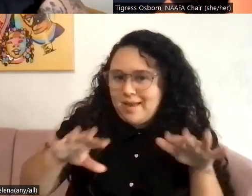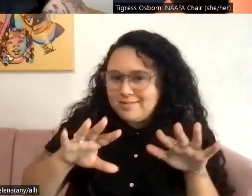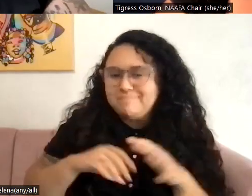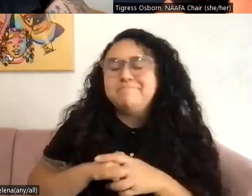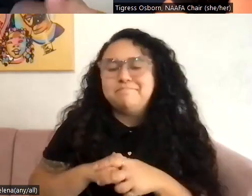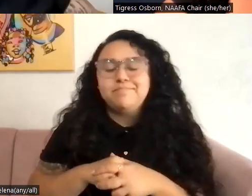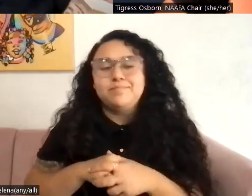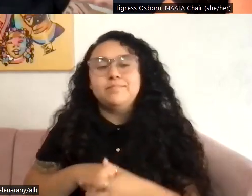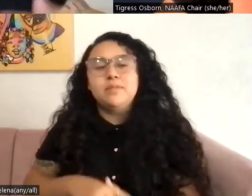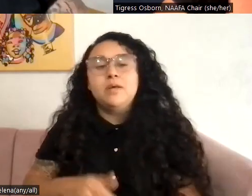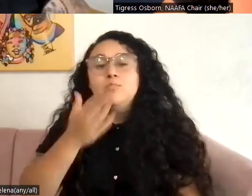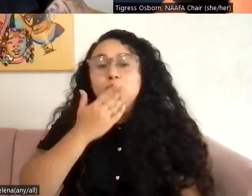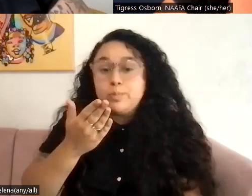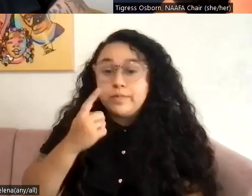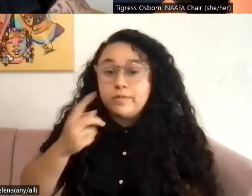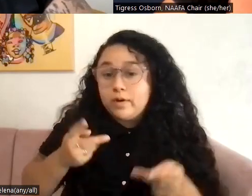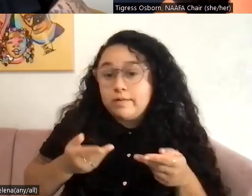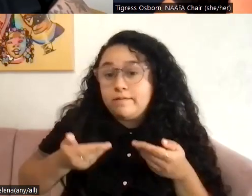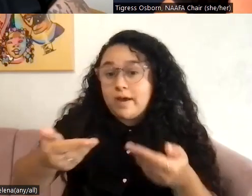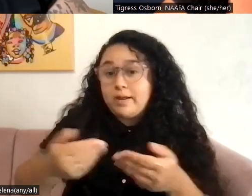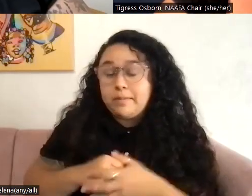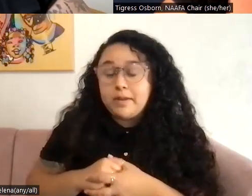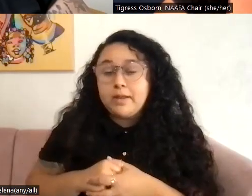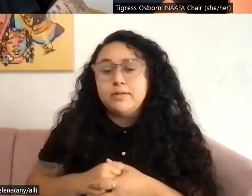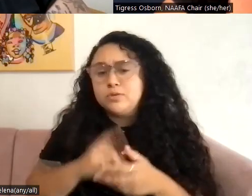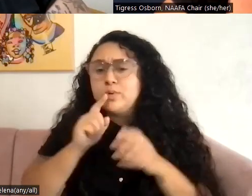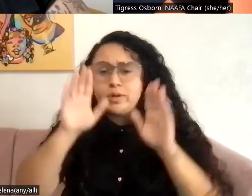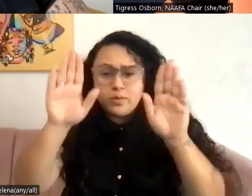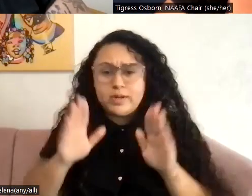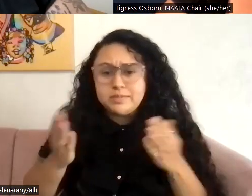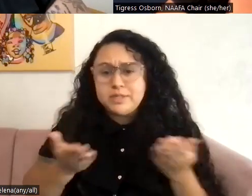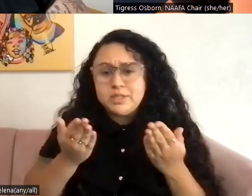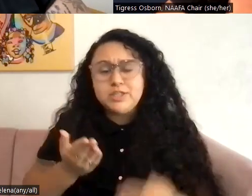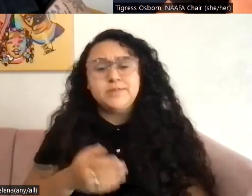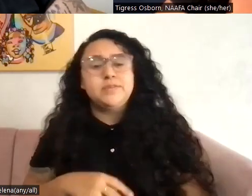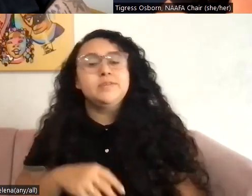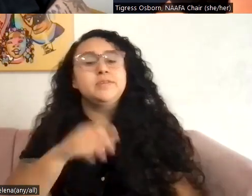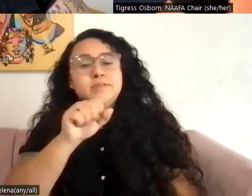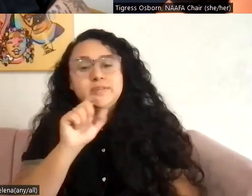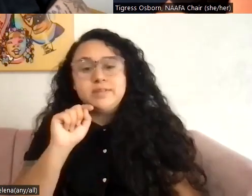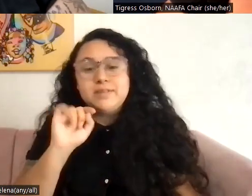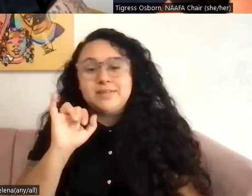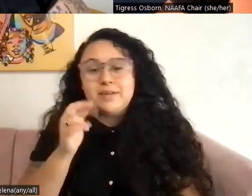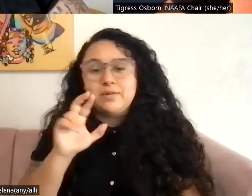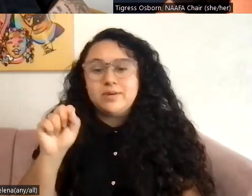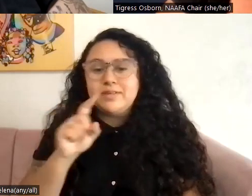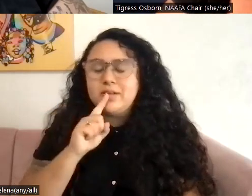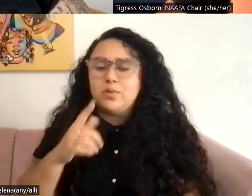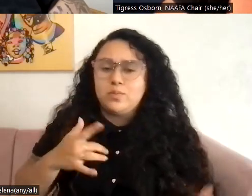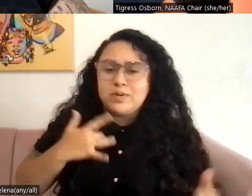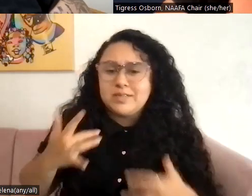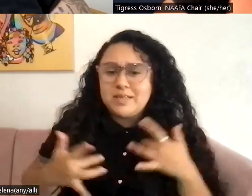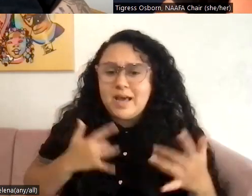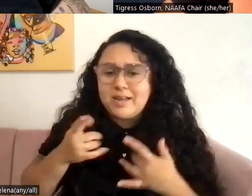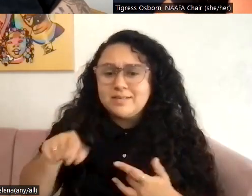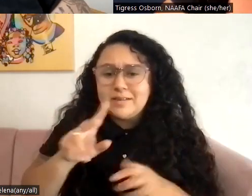So thank you for having me. It's great to be here. Yeah. So we got a lot of excitement about folks. We're very excited to see